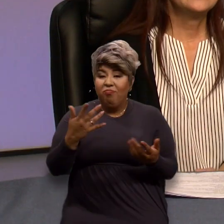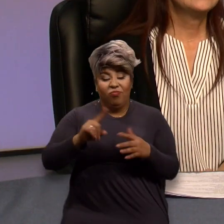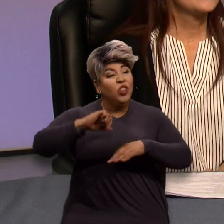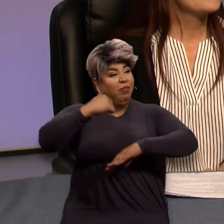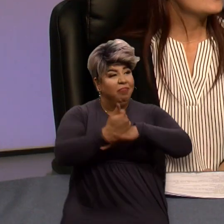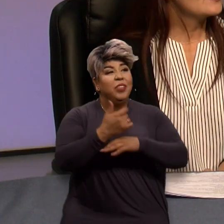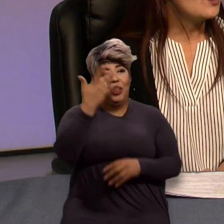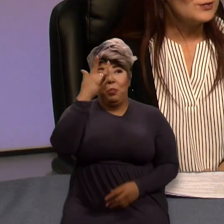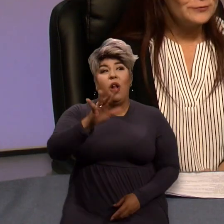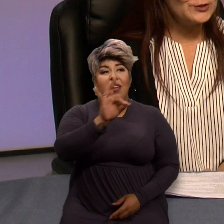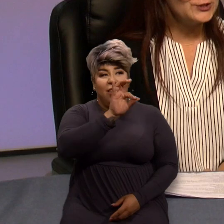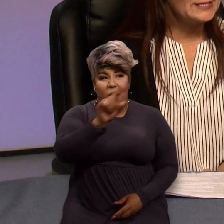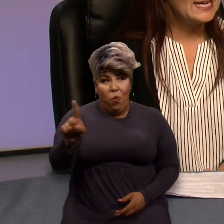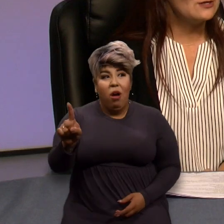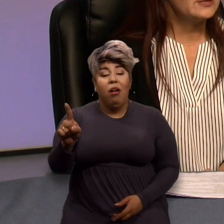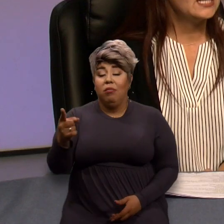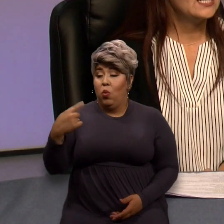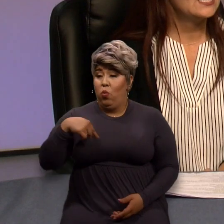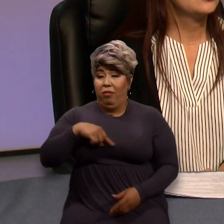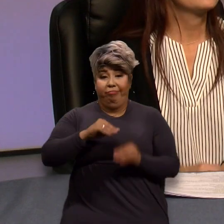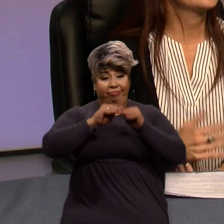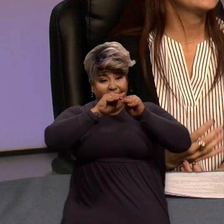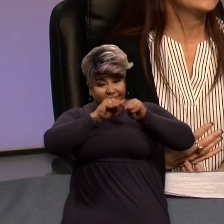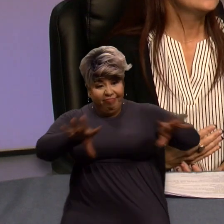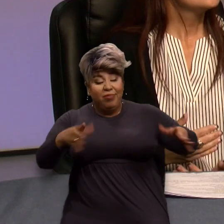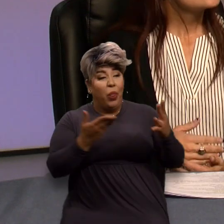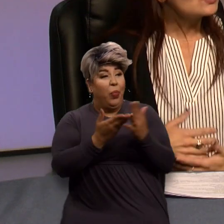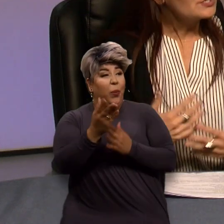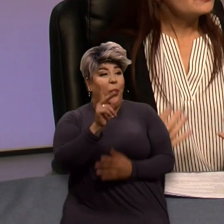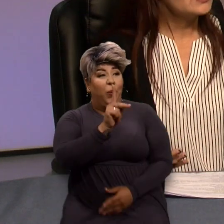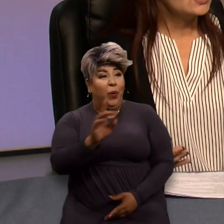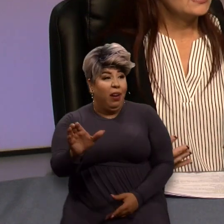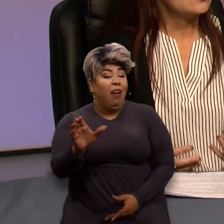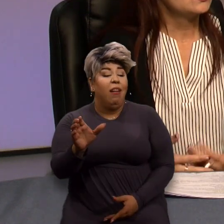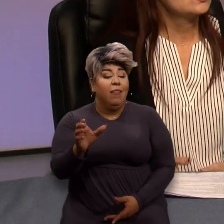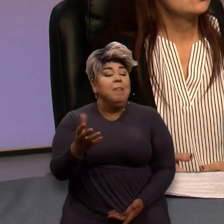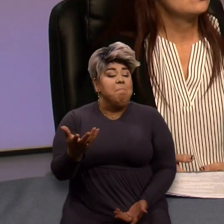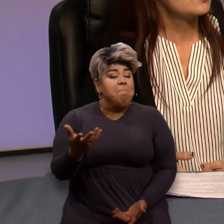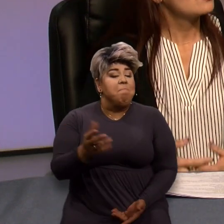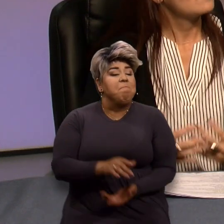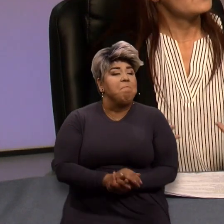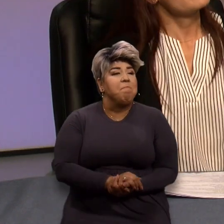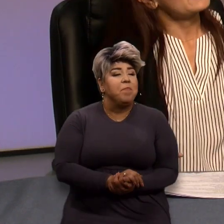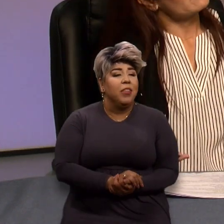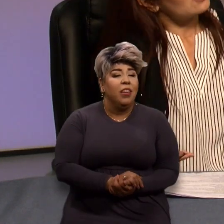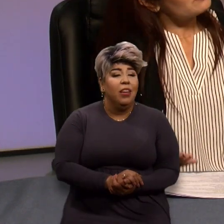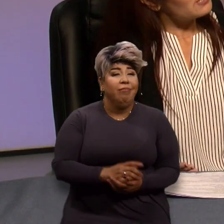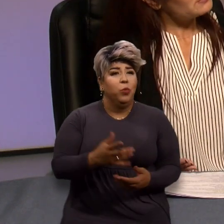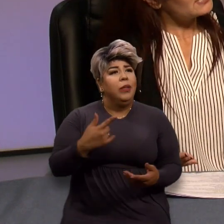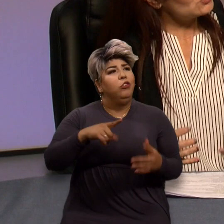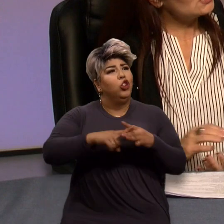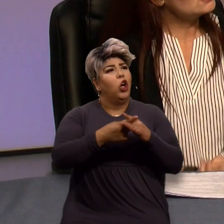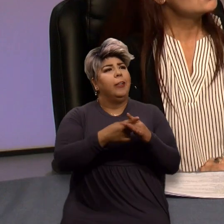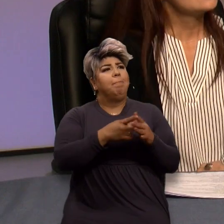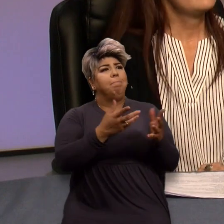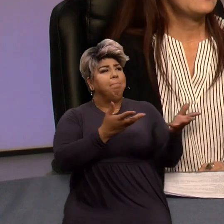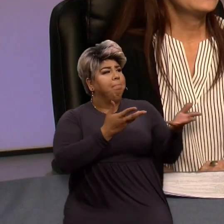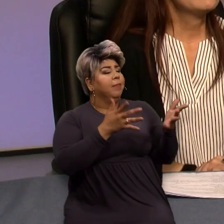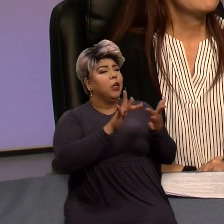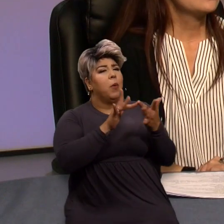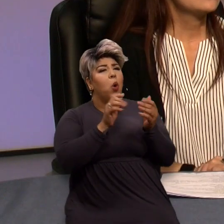implemented it across all of Kern County and are really started reaching out to the behavioral health population,